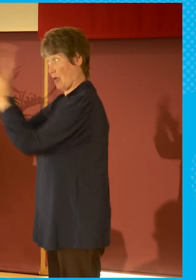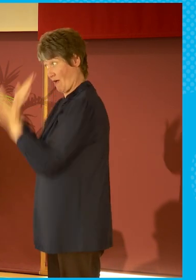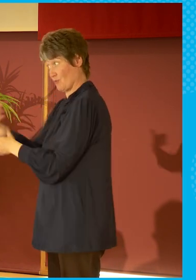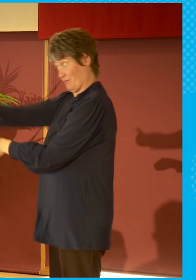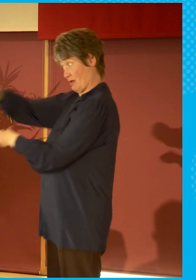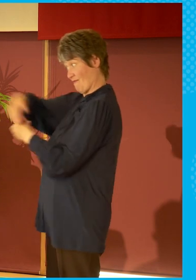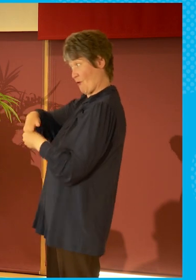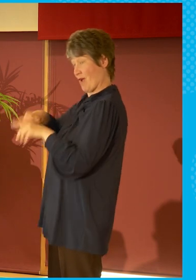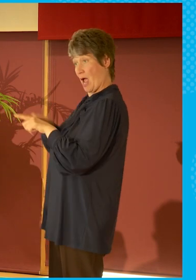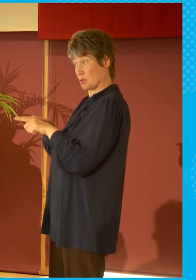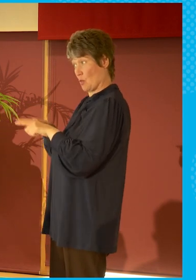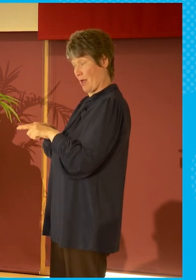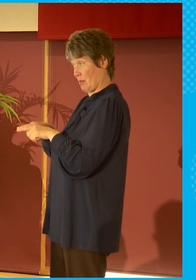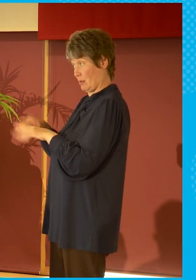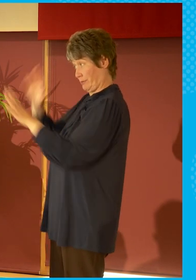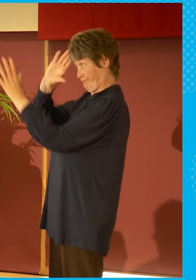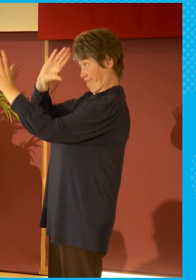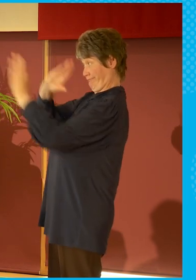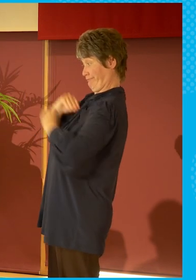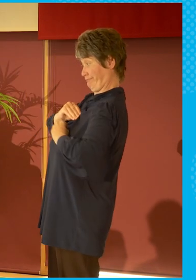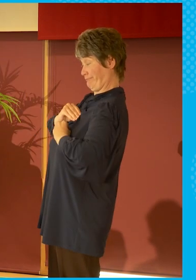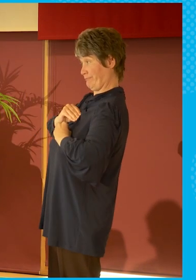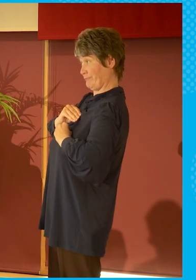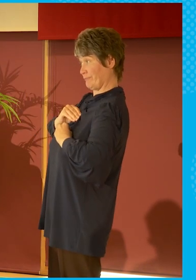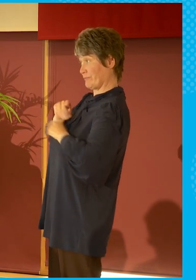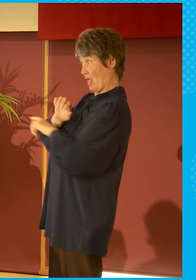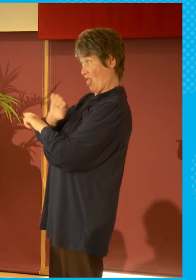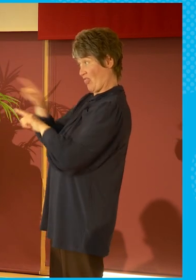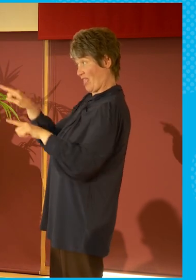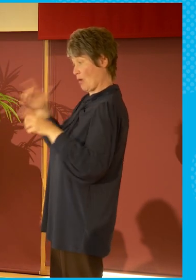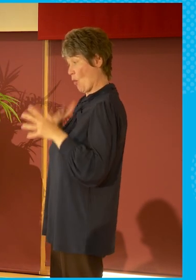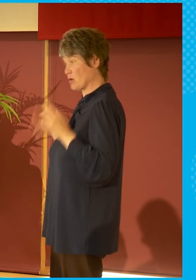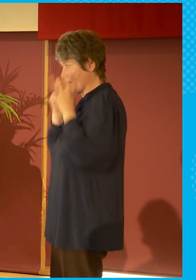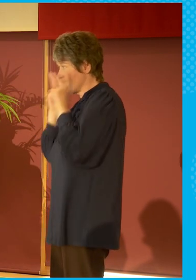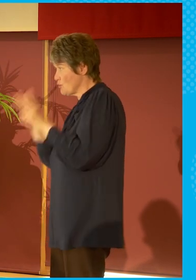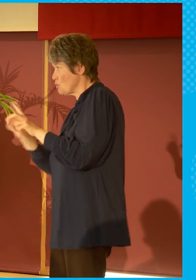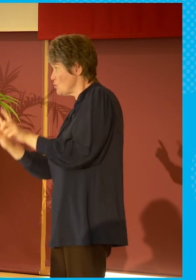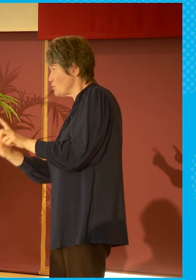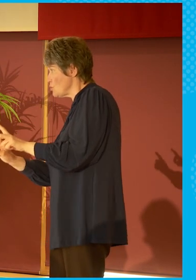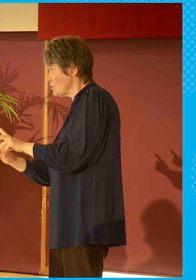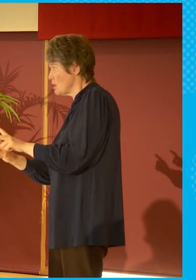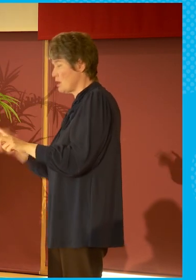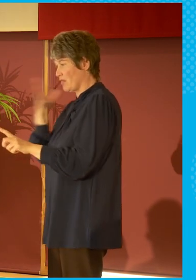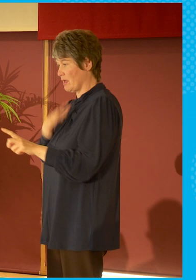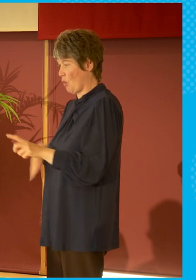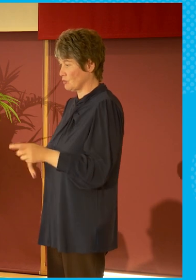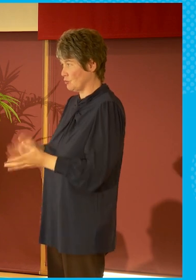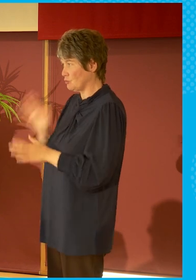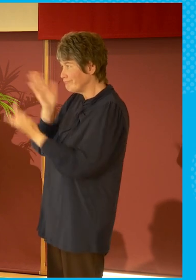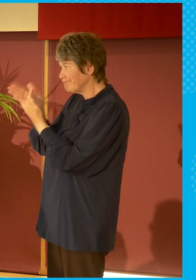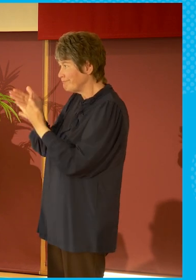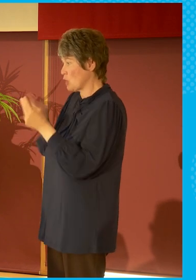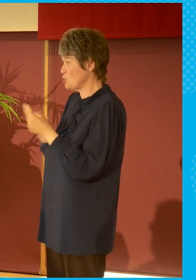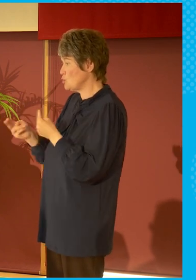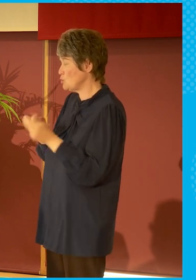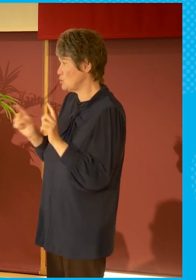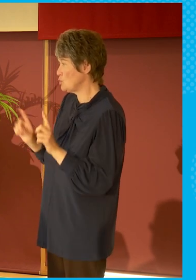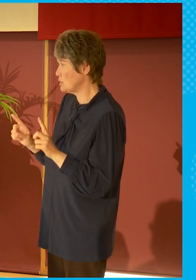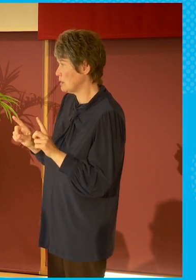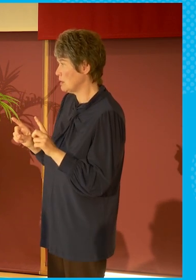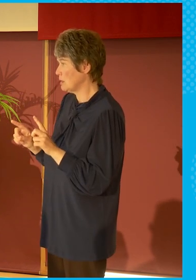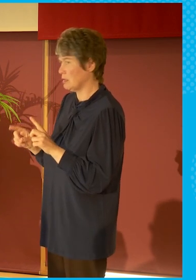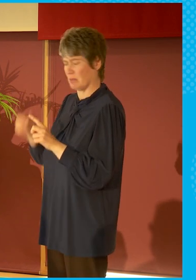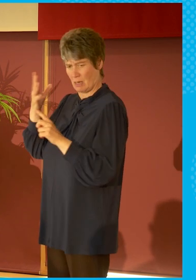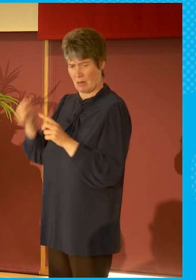tell us where they are viewing and wanting to have their news and their programmes delivered to. But it opens up a